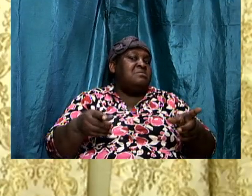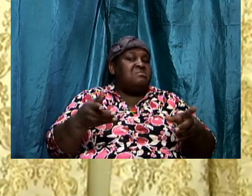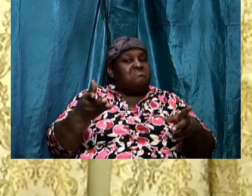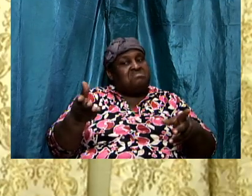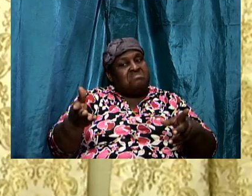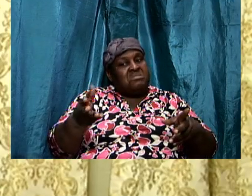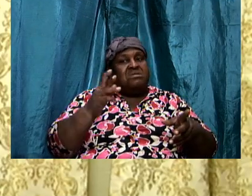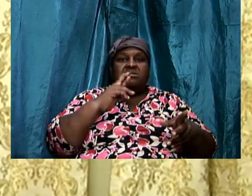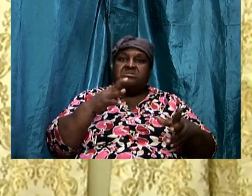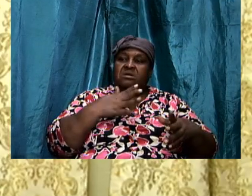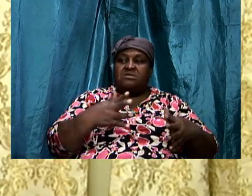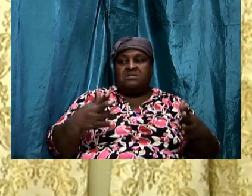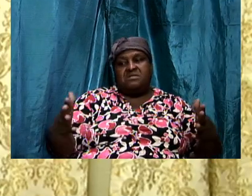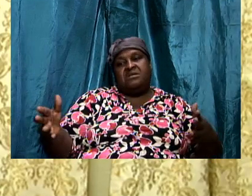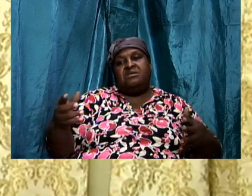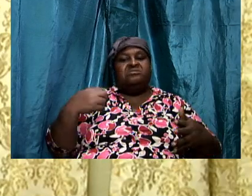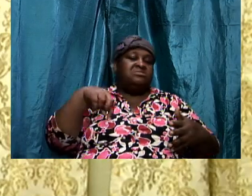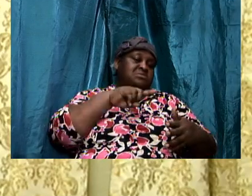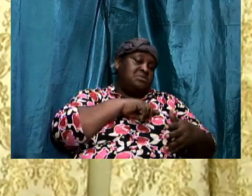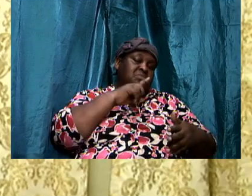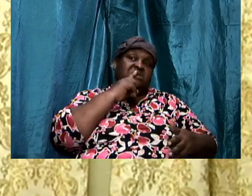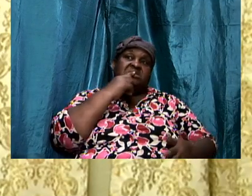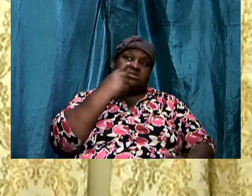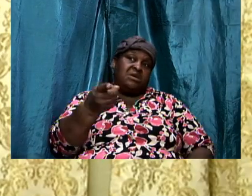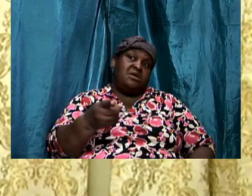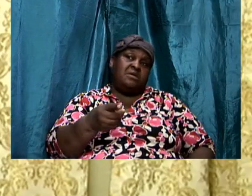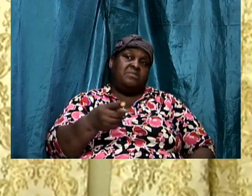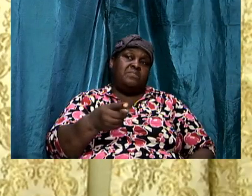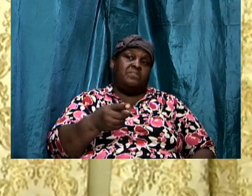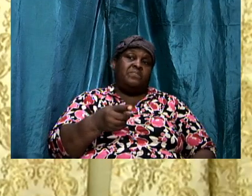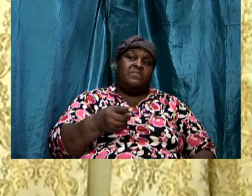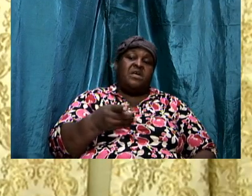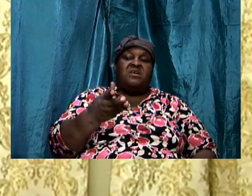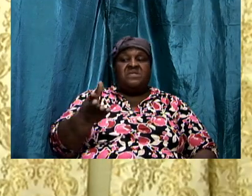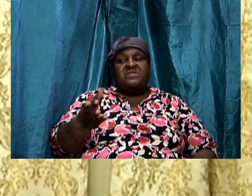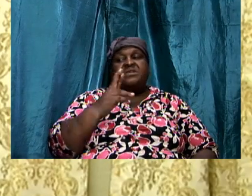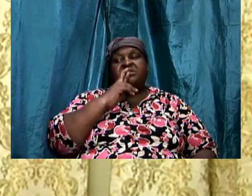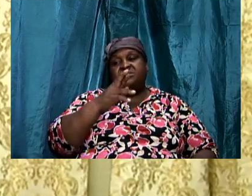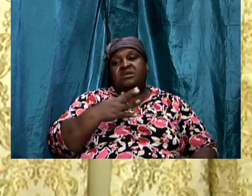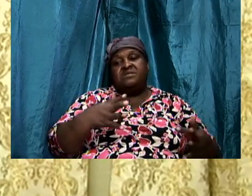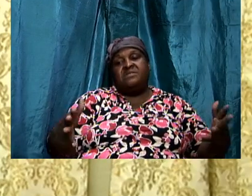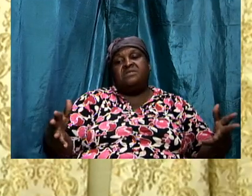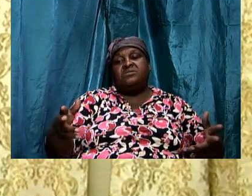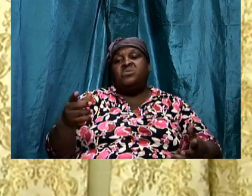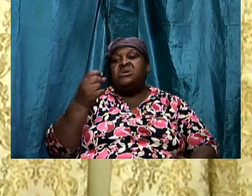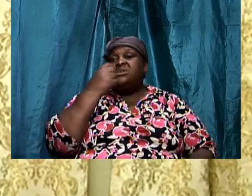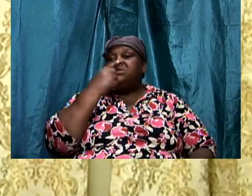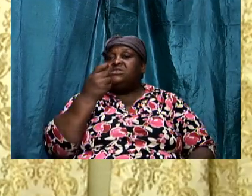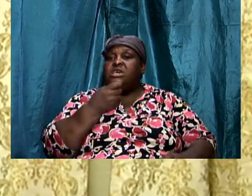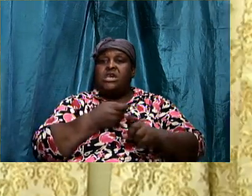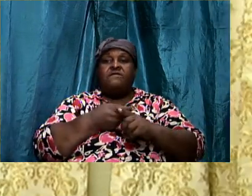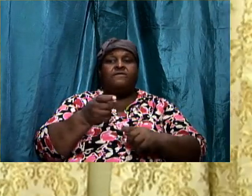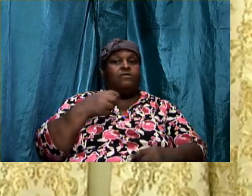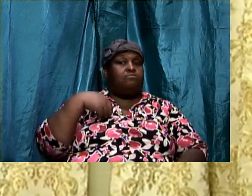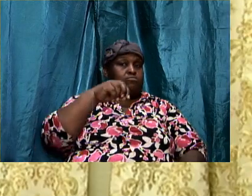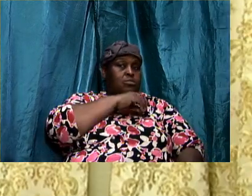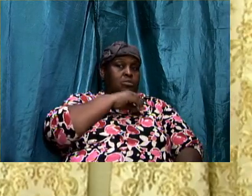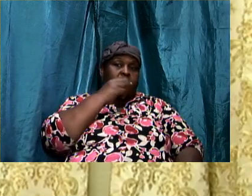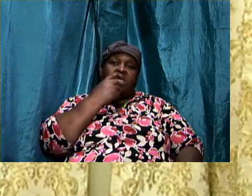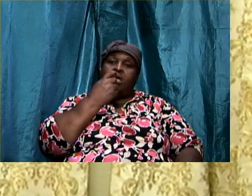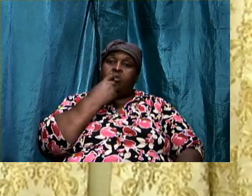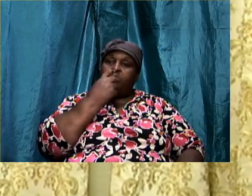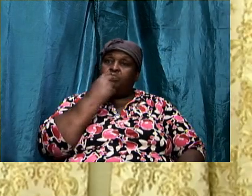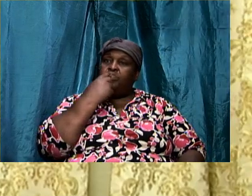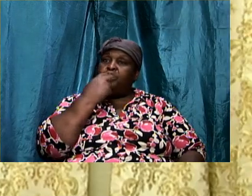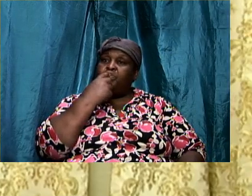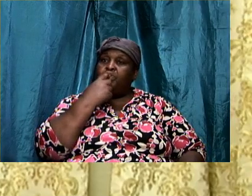that we say. These are the things that we utter from our lips. But many of us. And we know